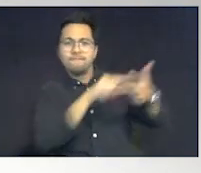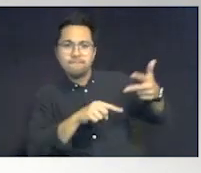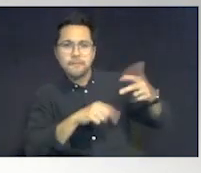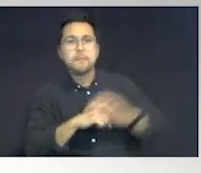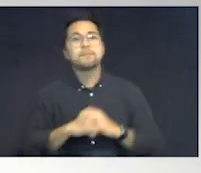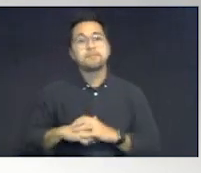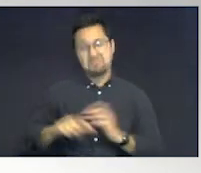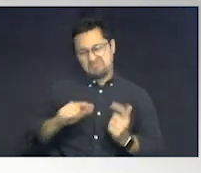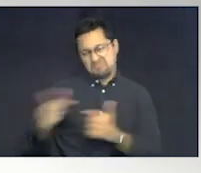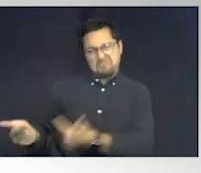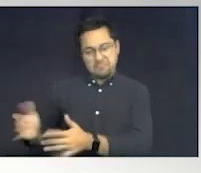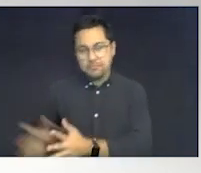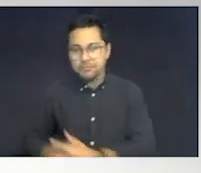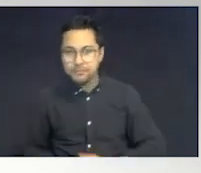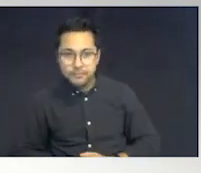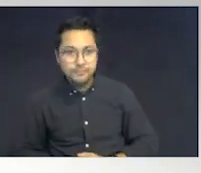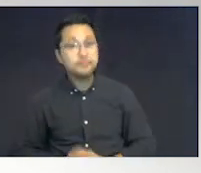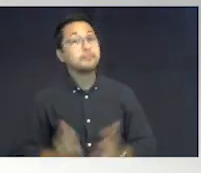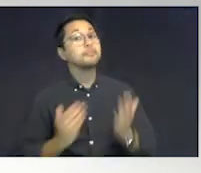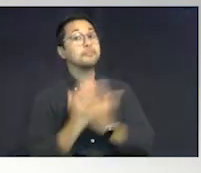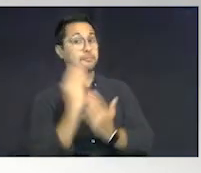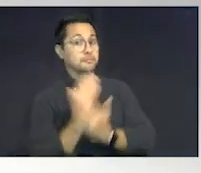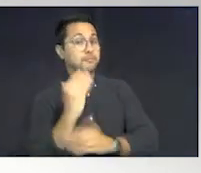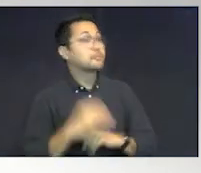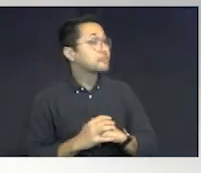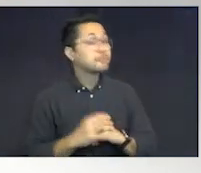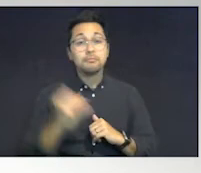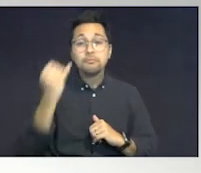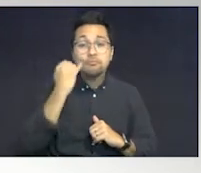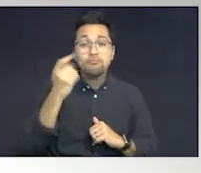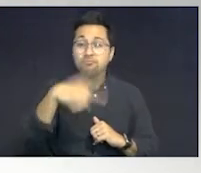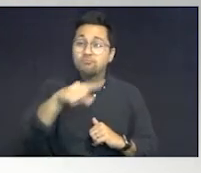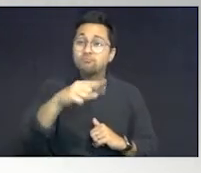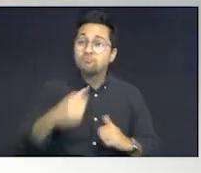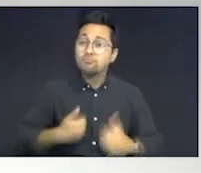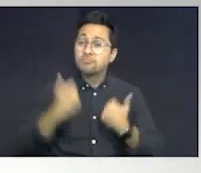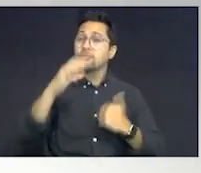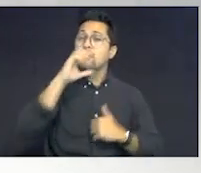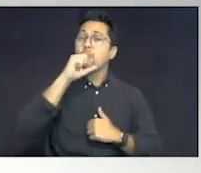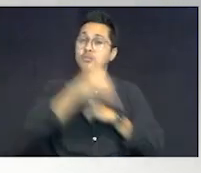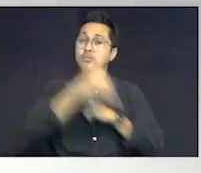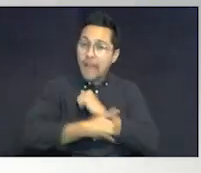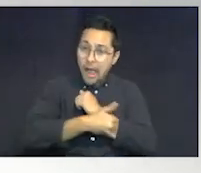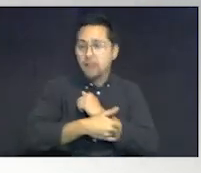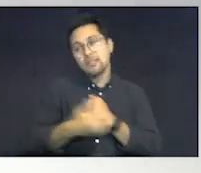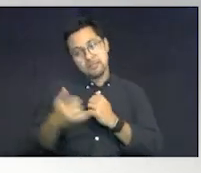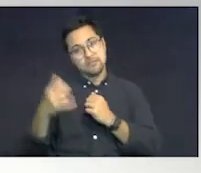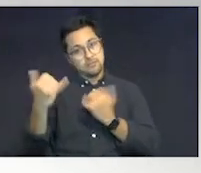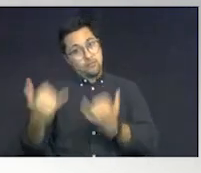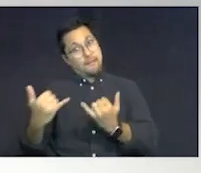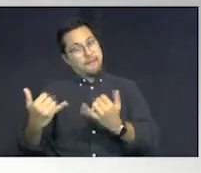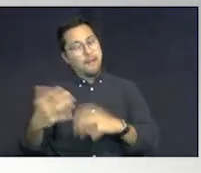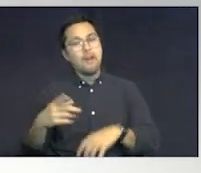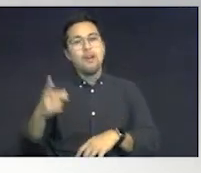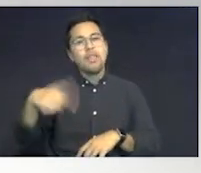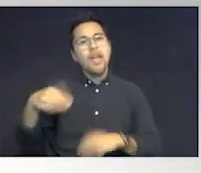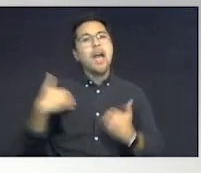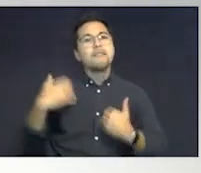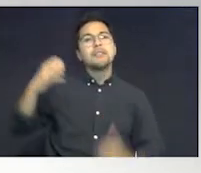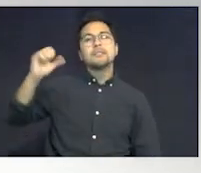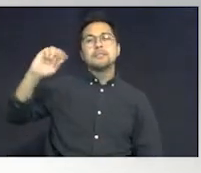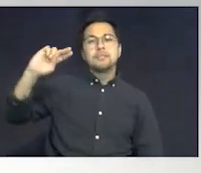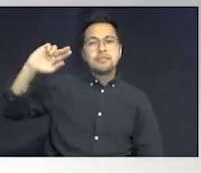Donna, this is Joe. All right. So, if you are in Orange County, which is where we are right now, they have a SNAP